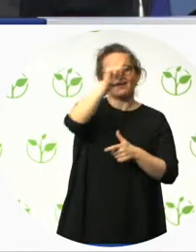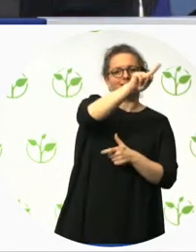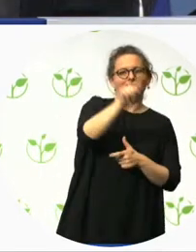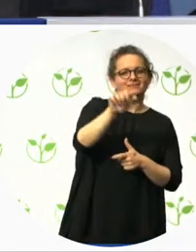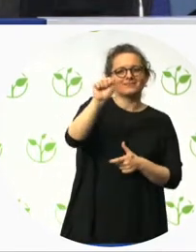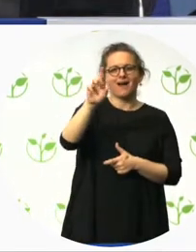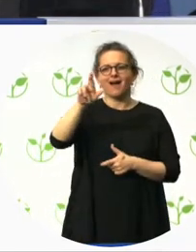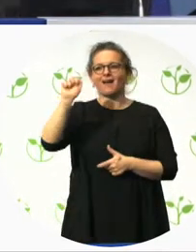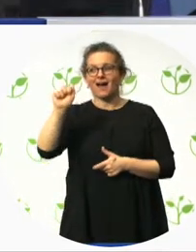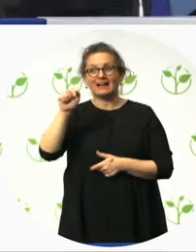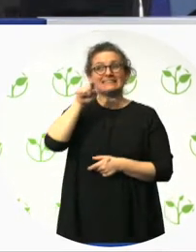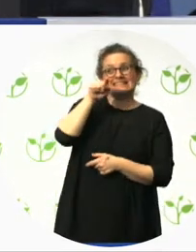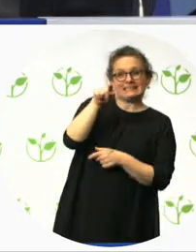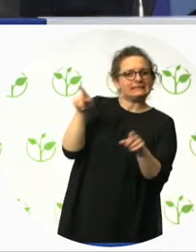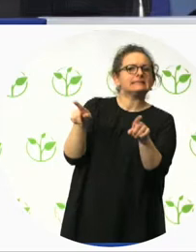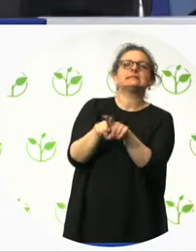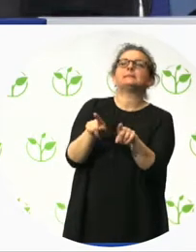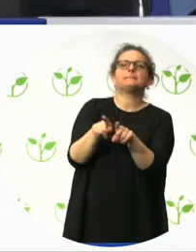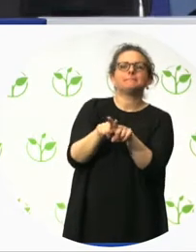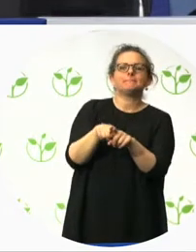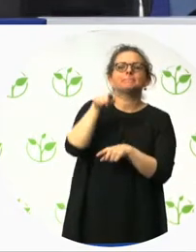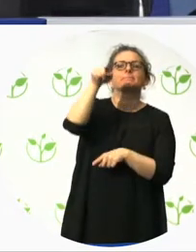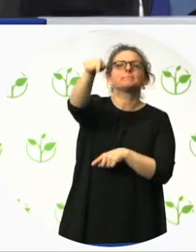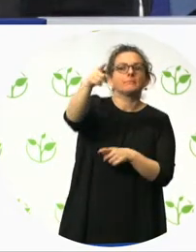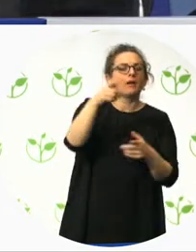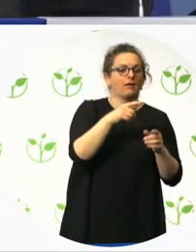depends from the department of social,